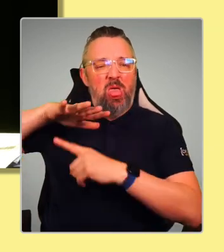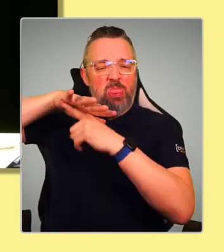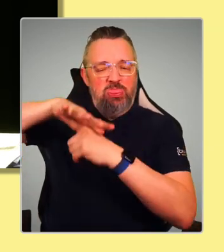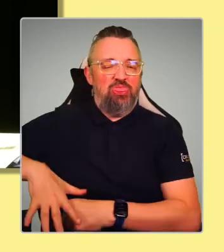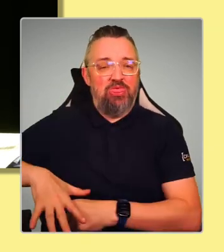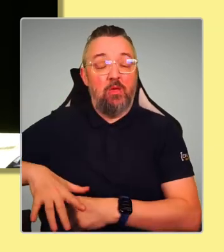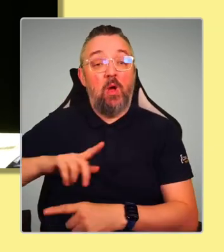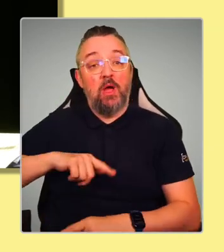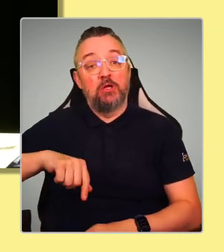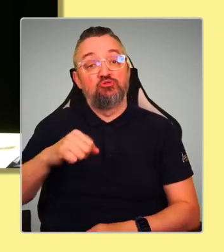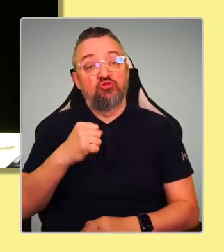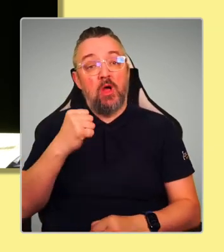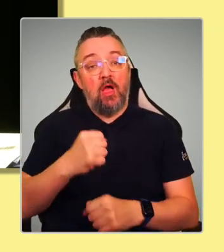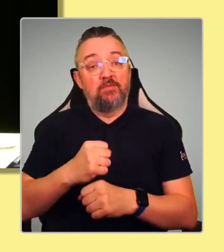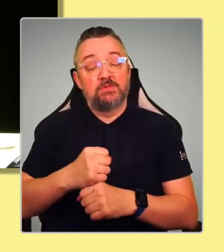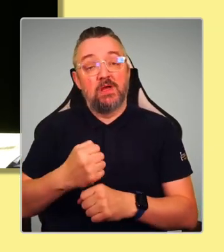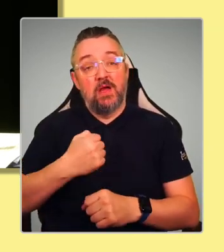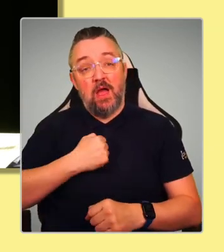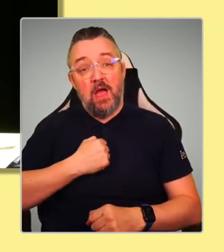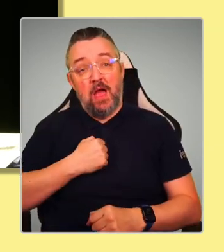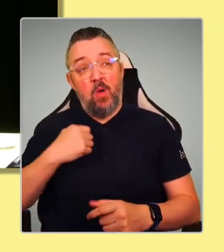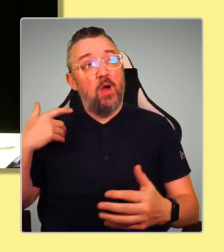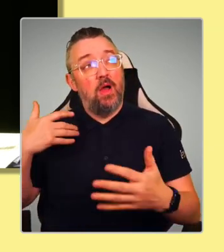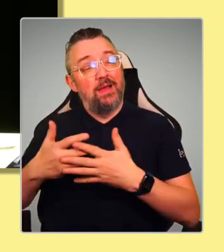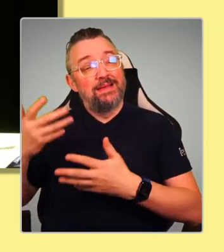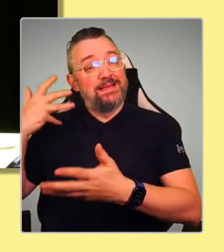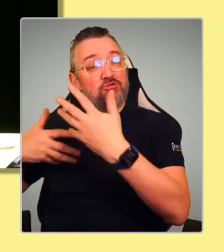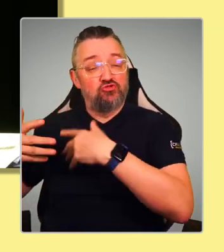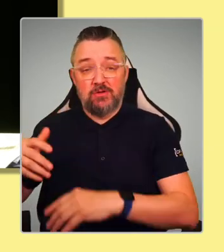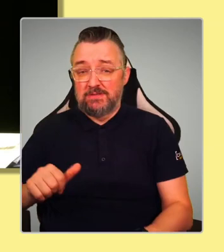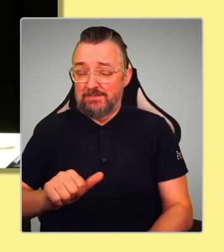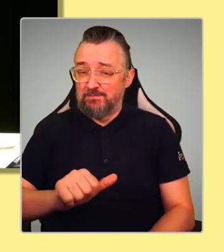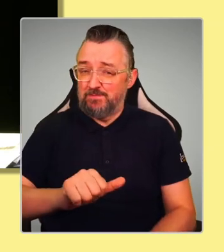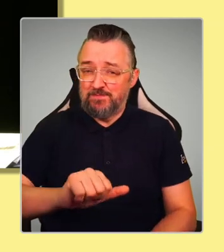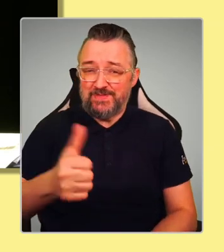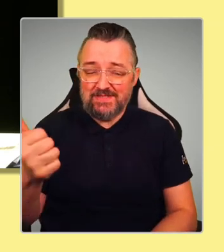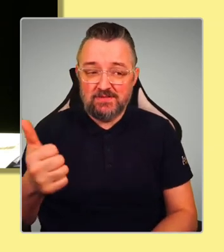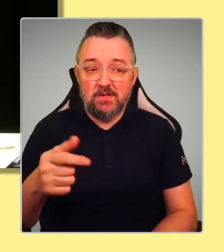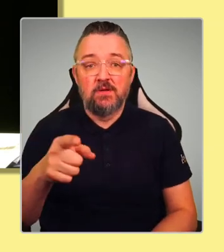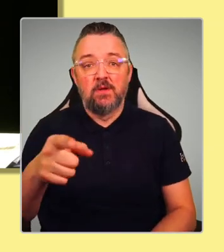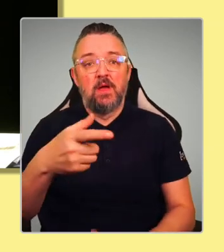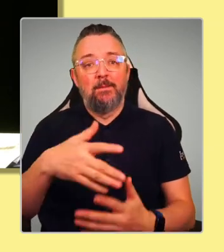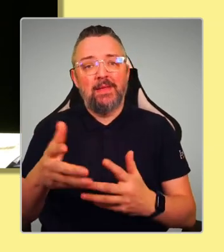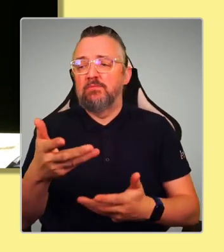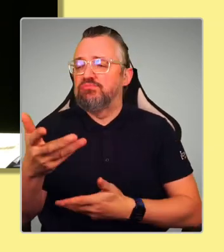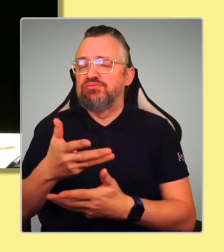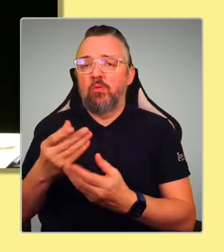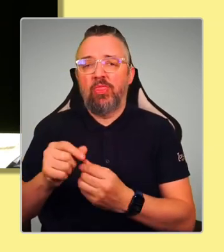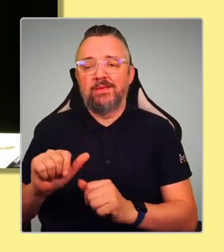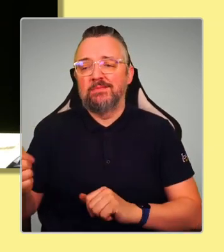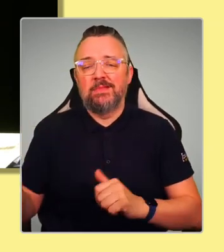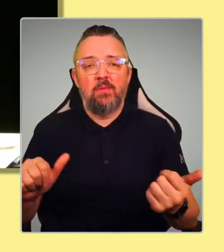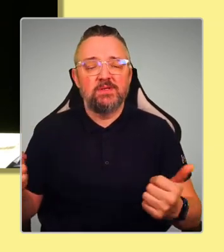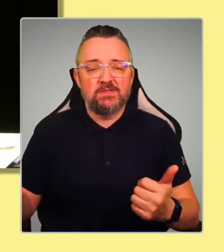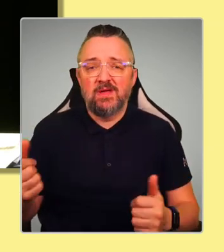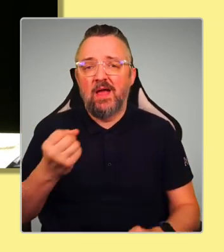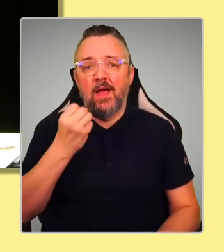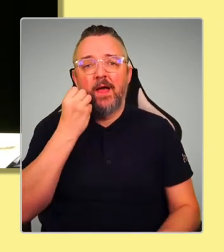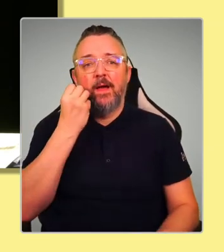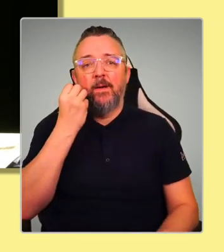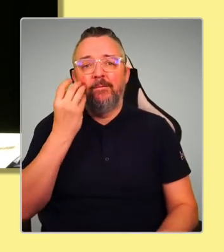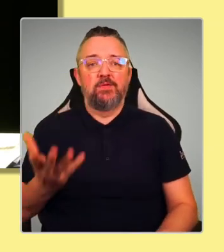has been an exceptional record. You've been having those doorstep conversations day in and day out over the last